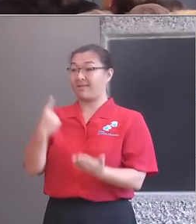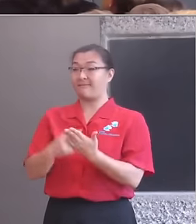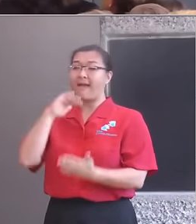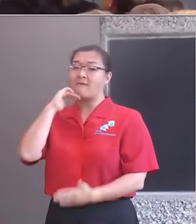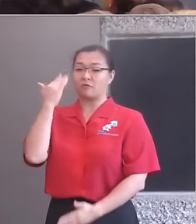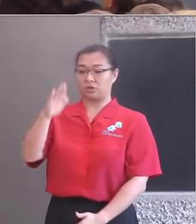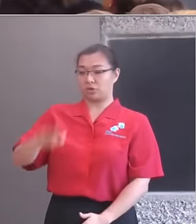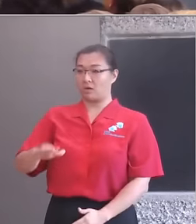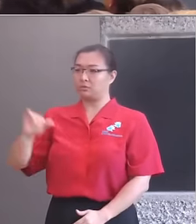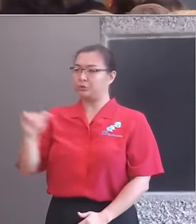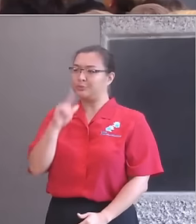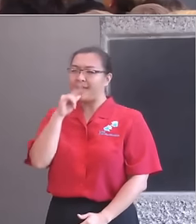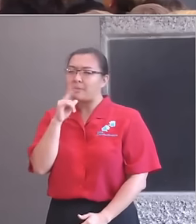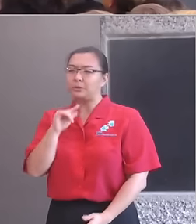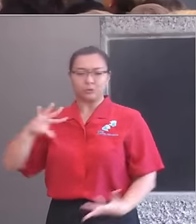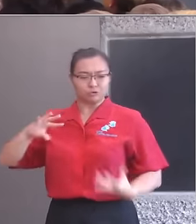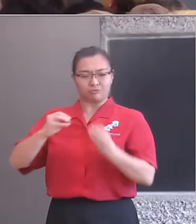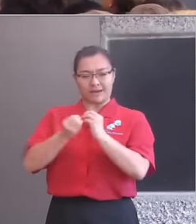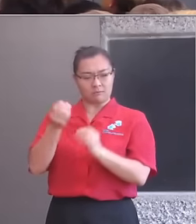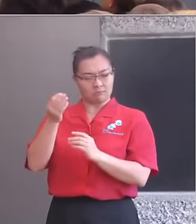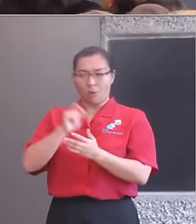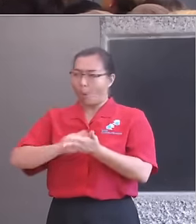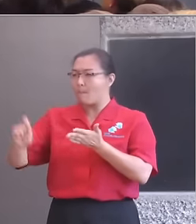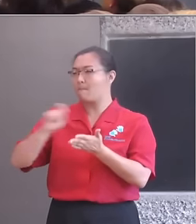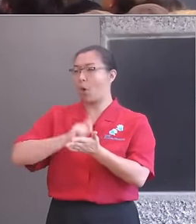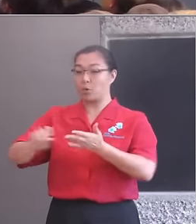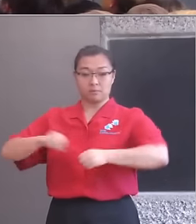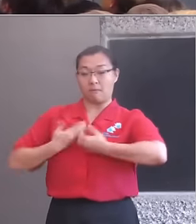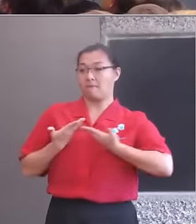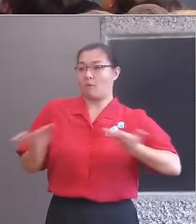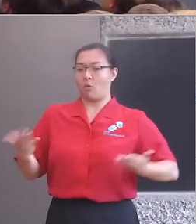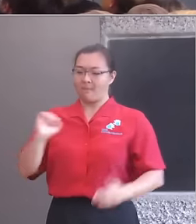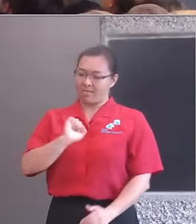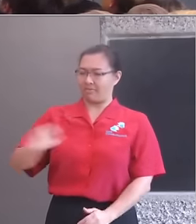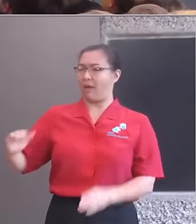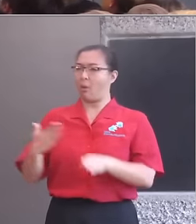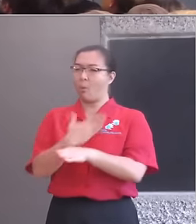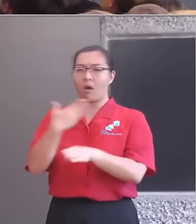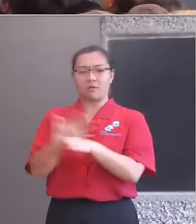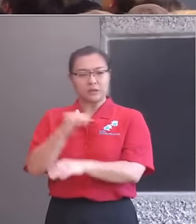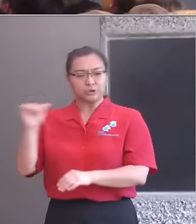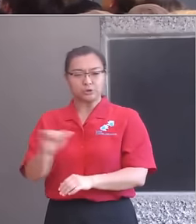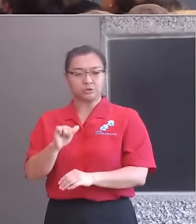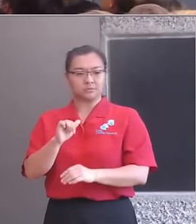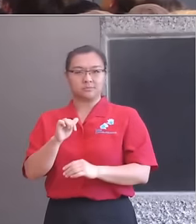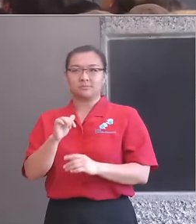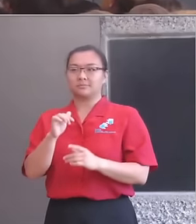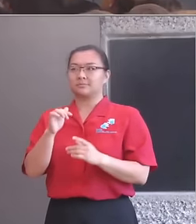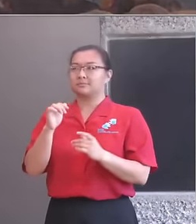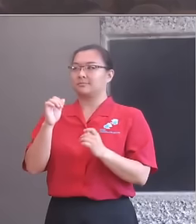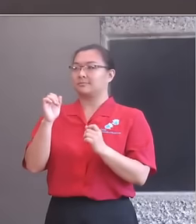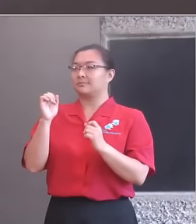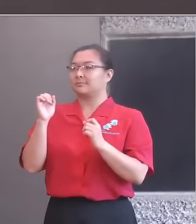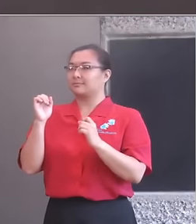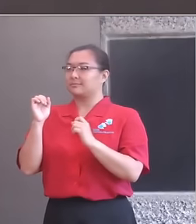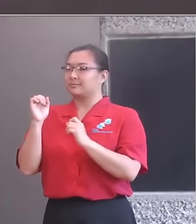compose and to perform in their own musical and artistic work. They should be able to visit, to experience and to